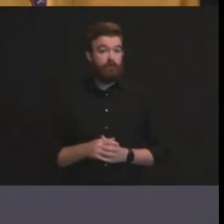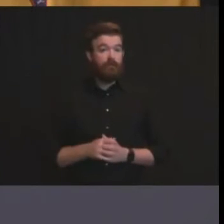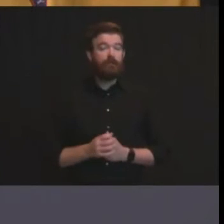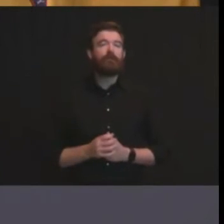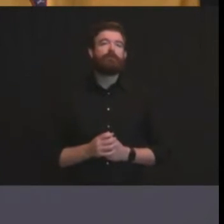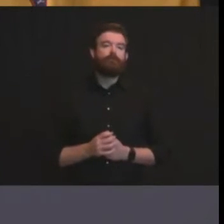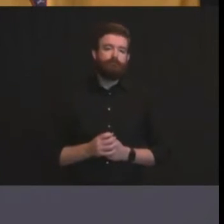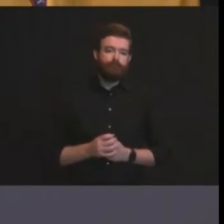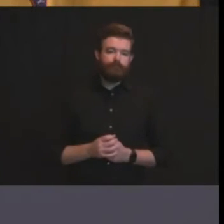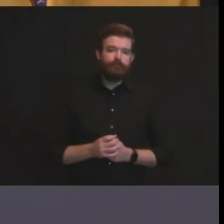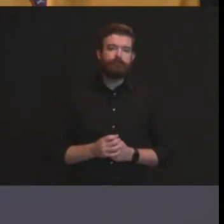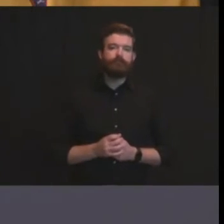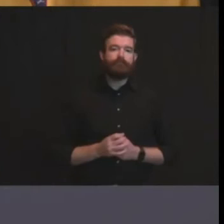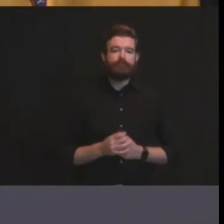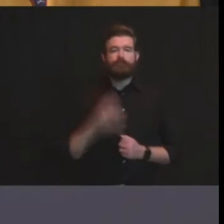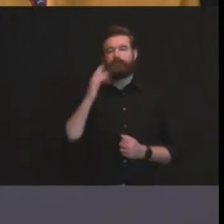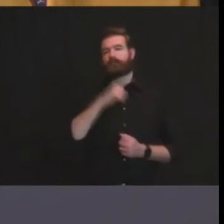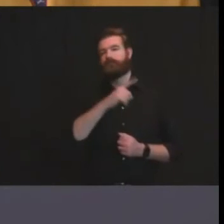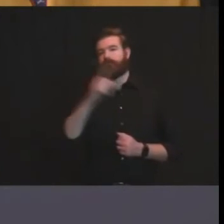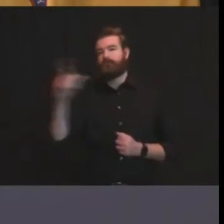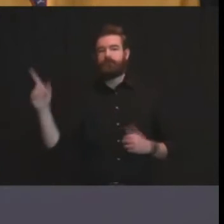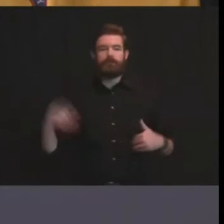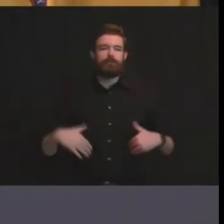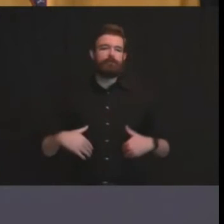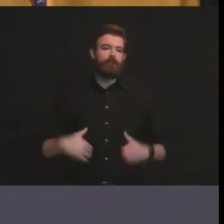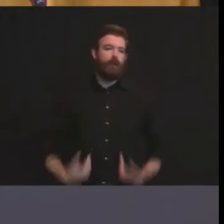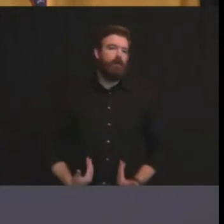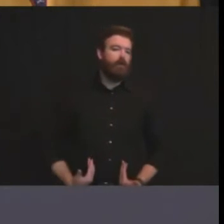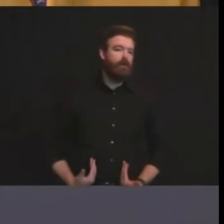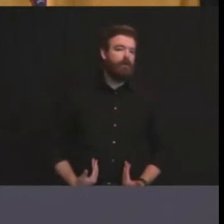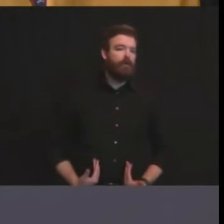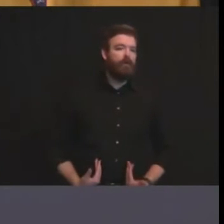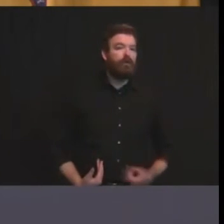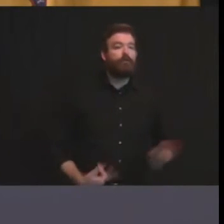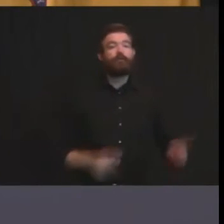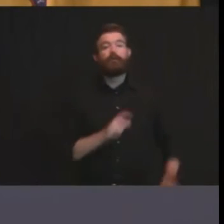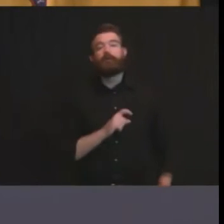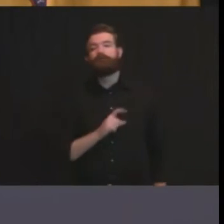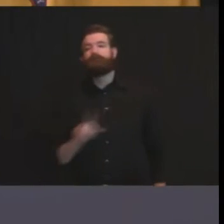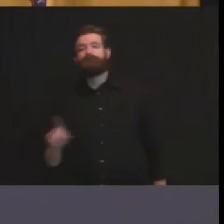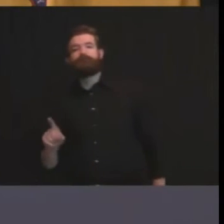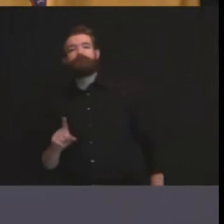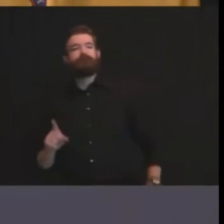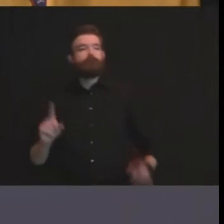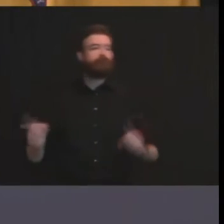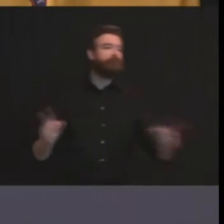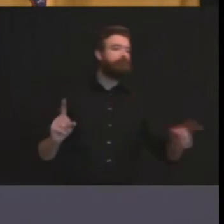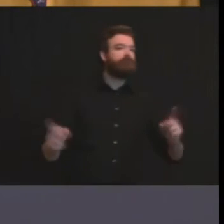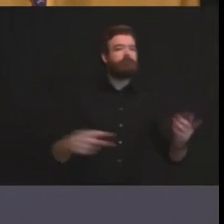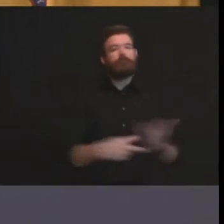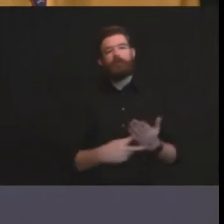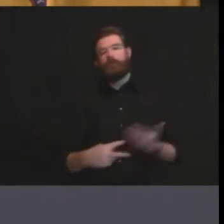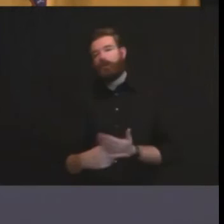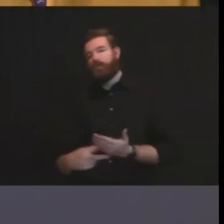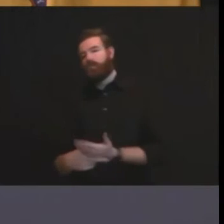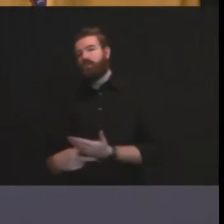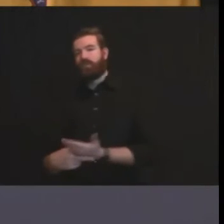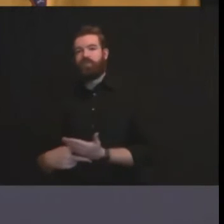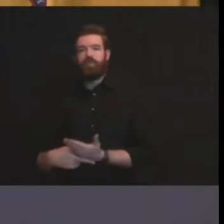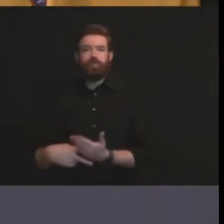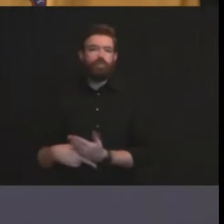tell you going out there every day and forcing compliance almost nine months into this that like everything else in life